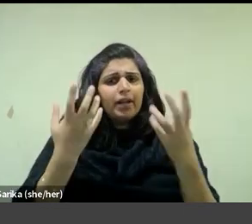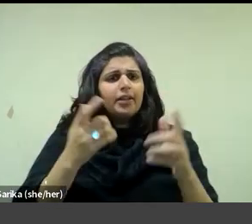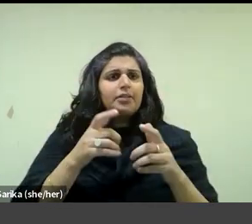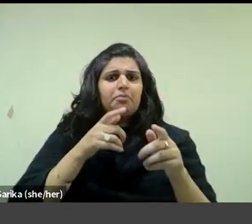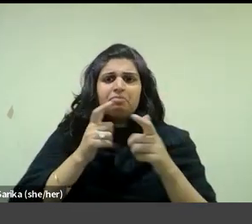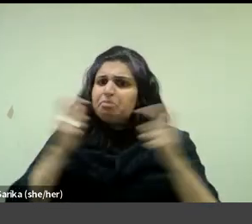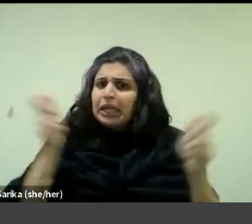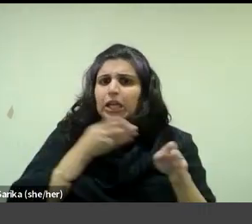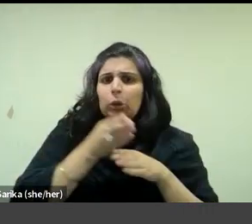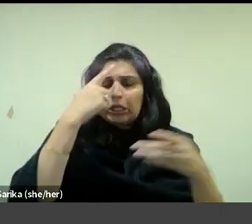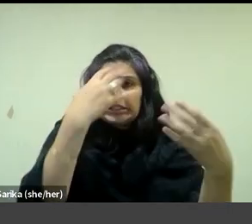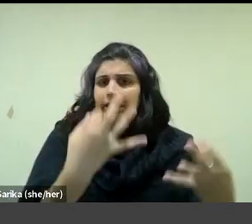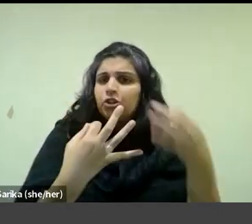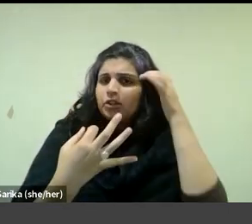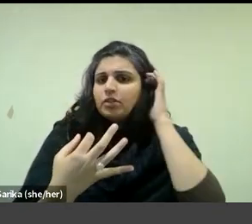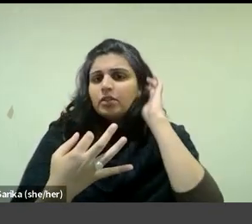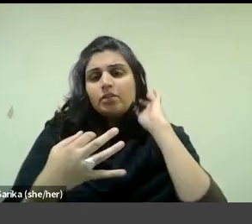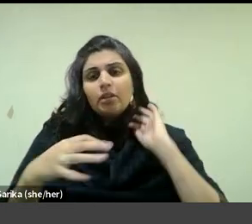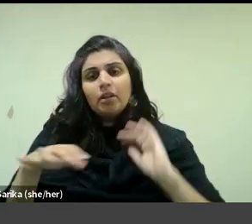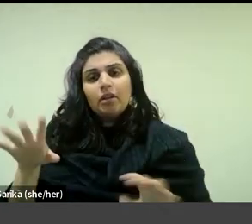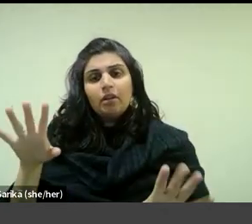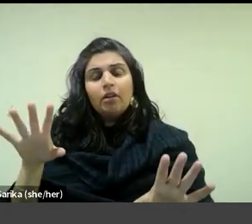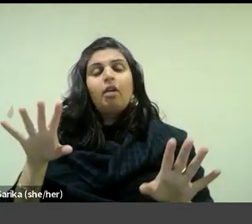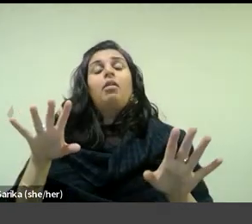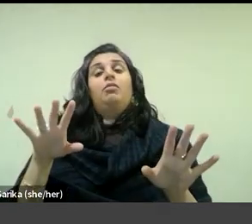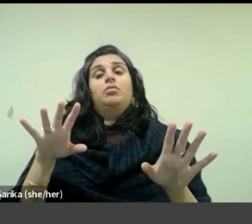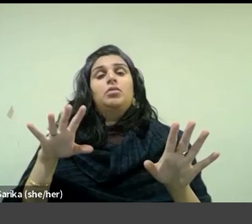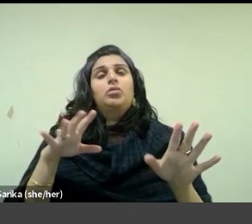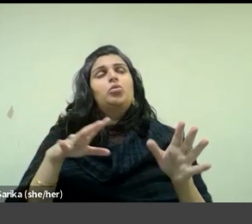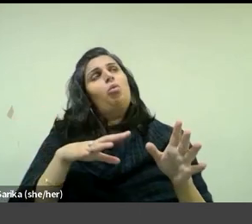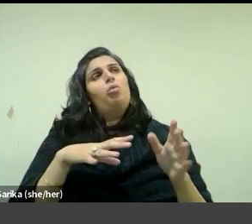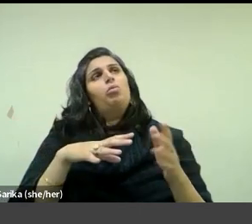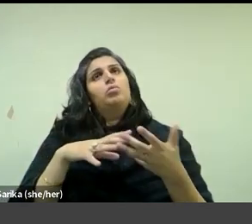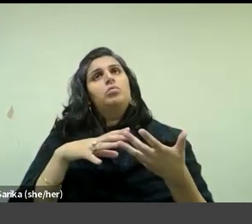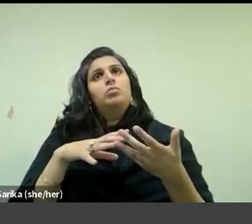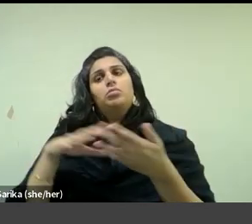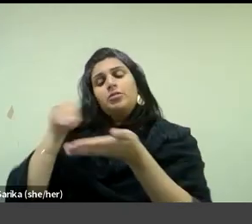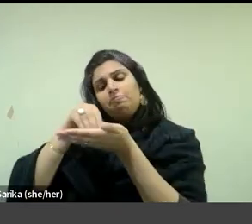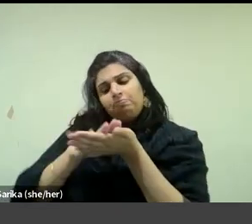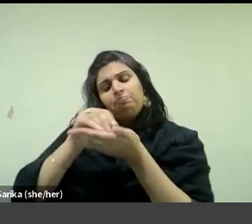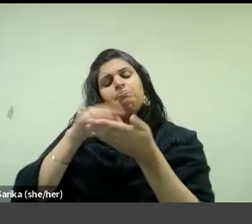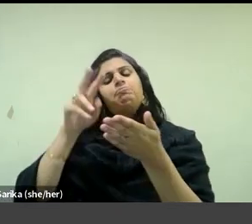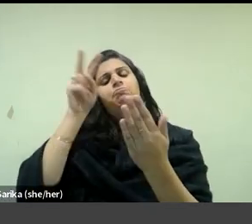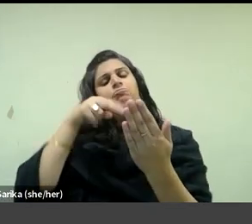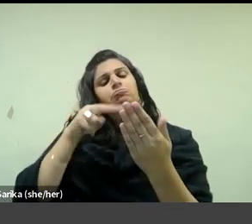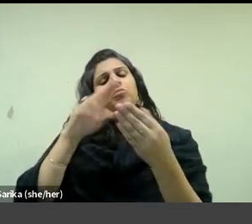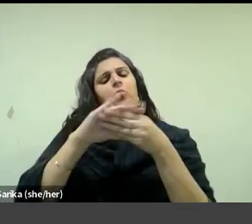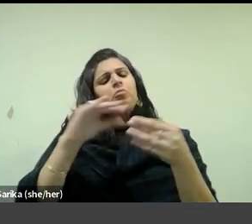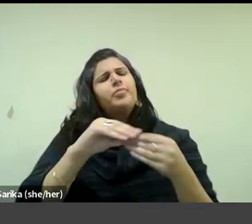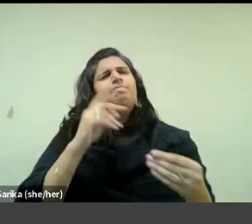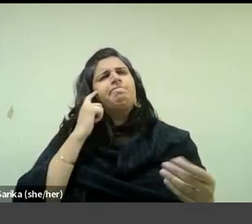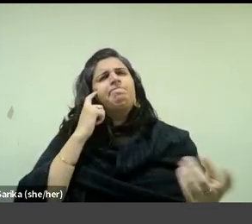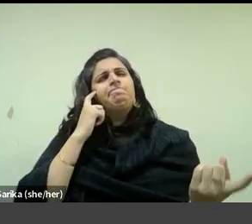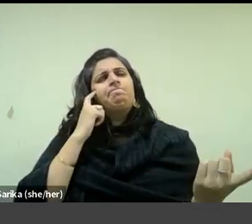decisions. This impression, sorry, the impression given by Vuillard's short notations is one of careful